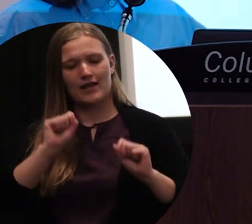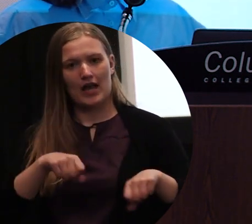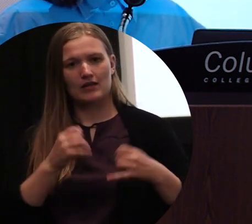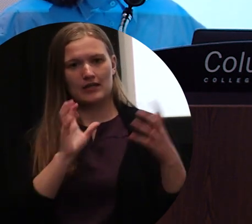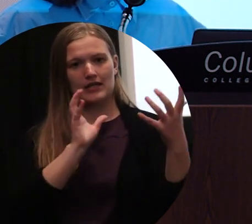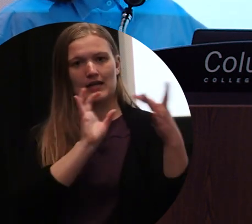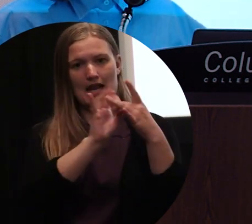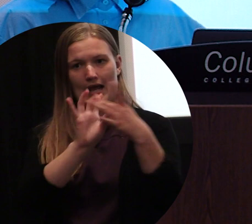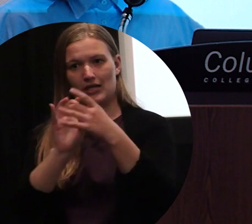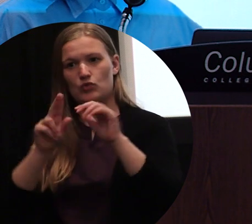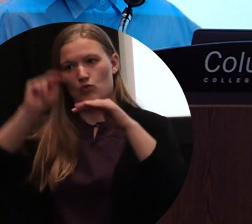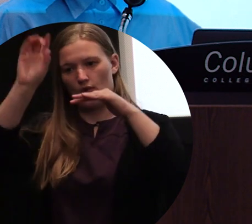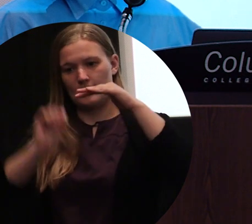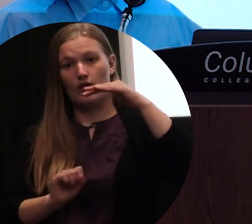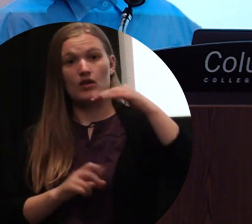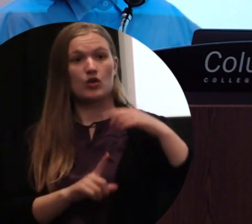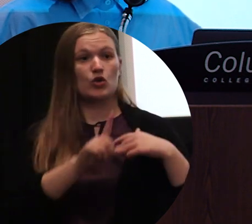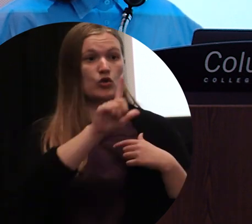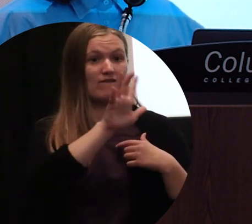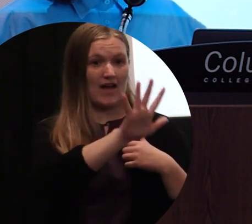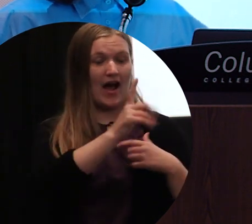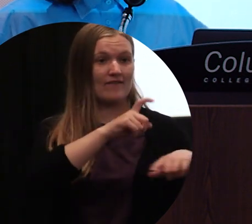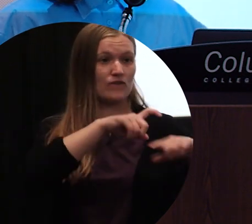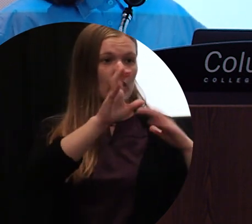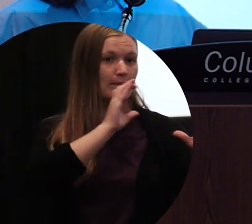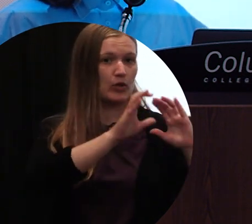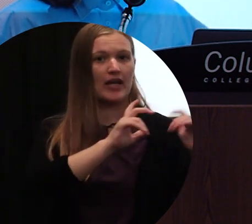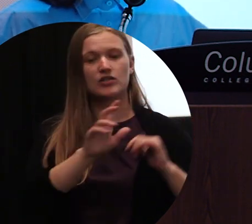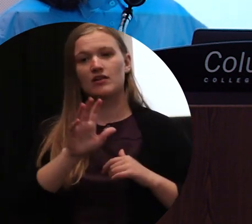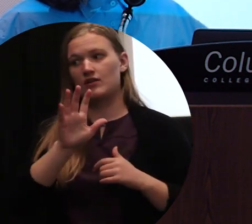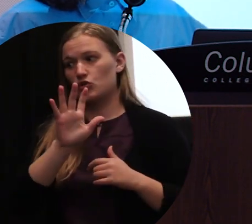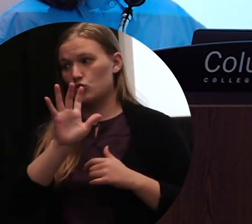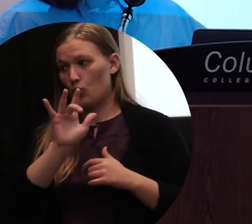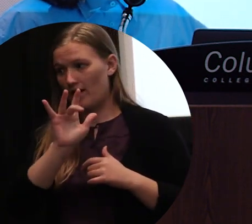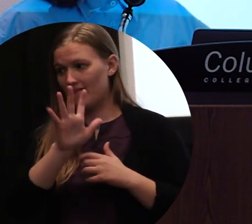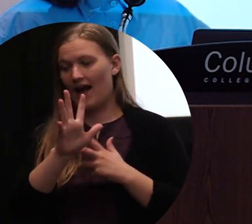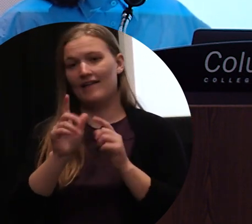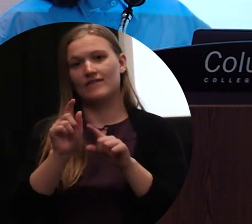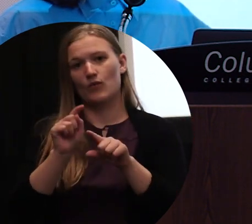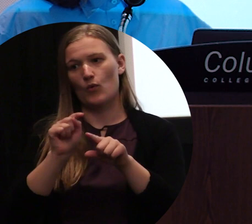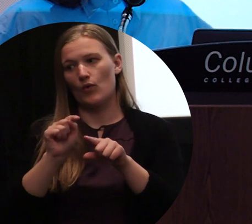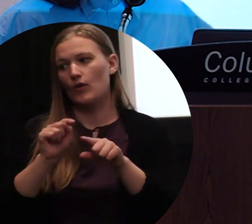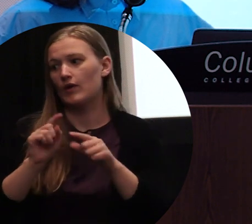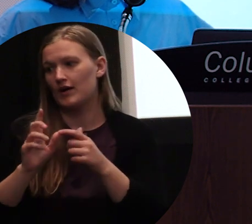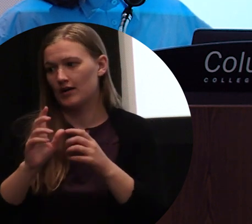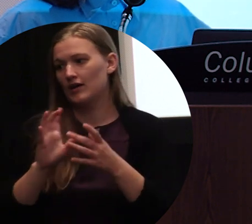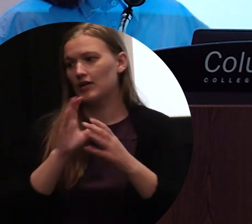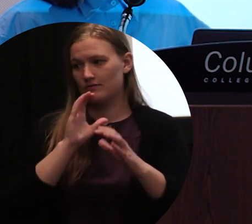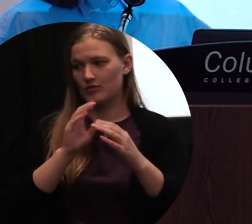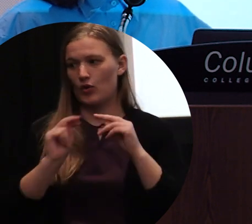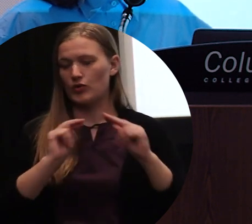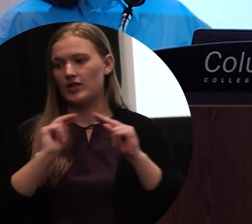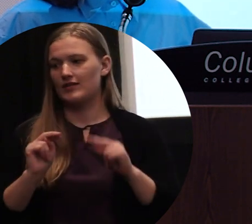lines for communication, 21 for negotiation, two for handling air traffic, two for sea transport, three for